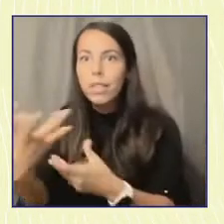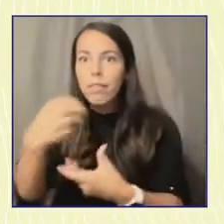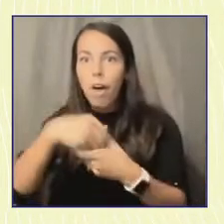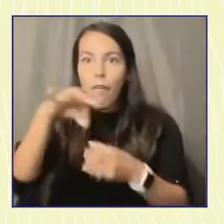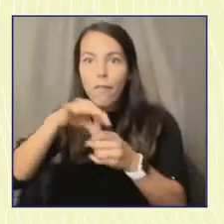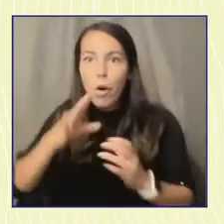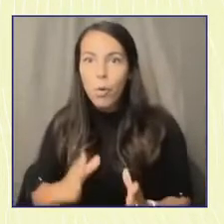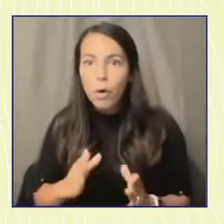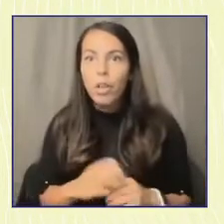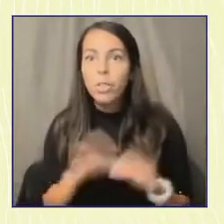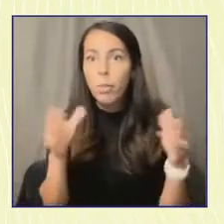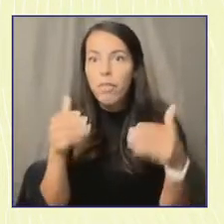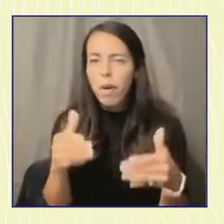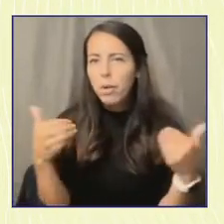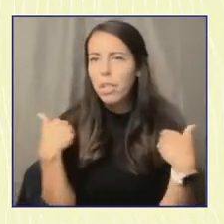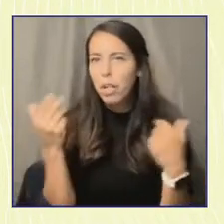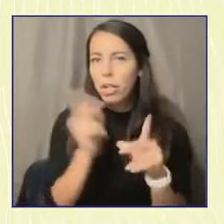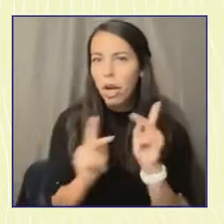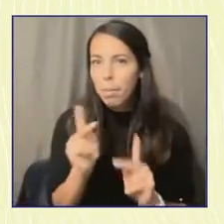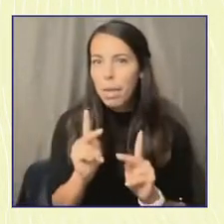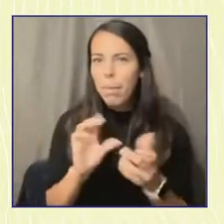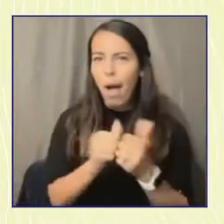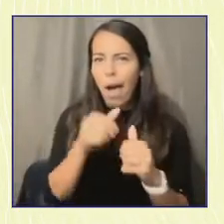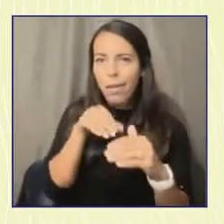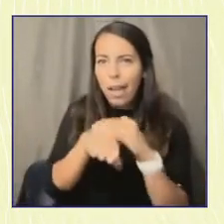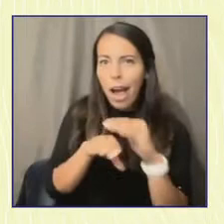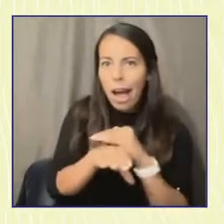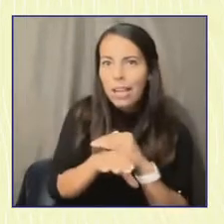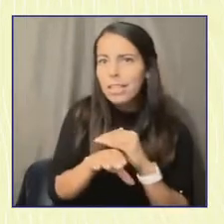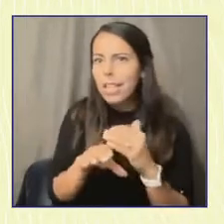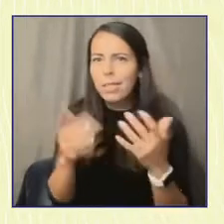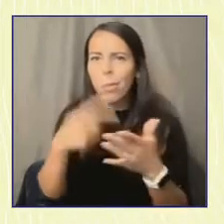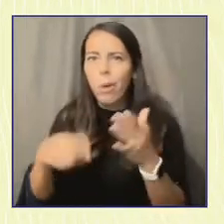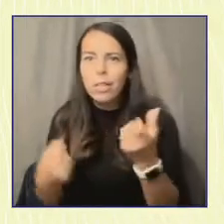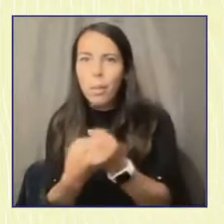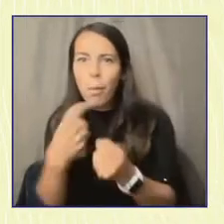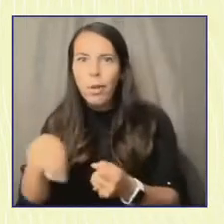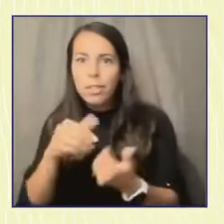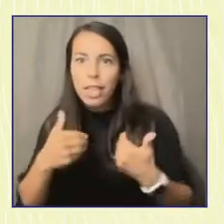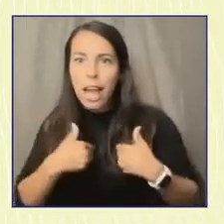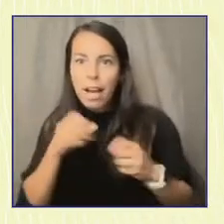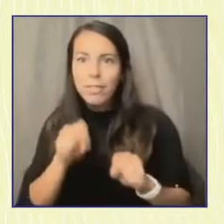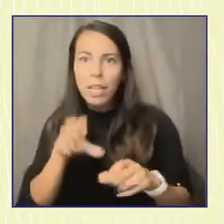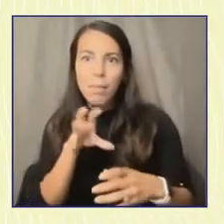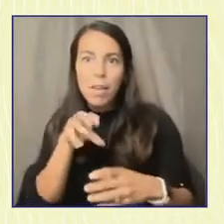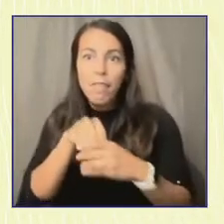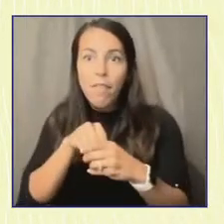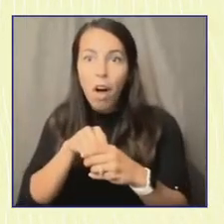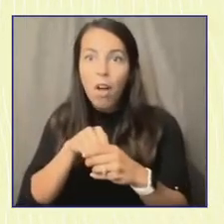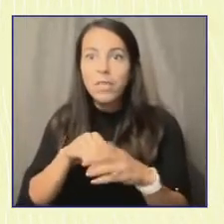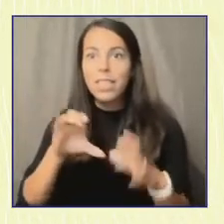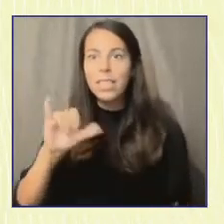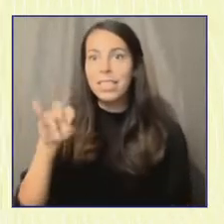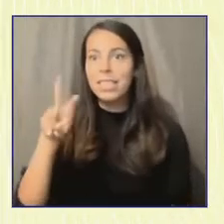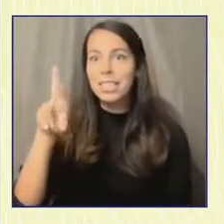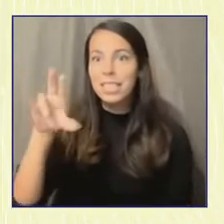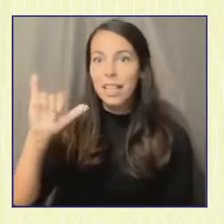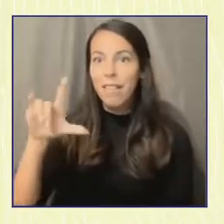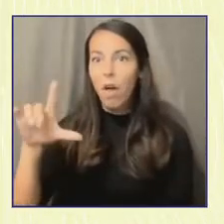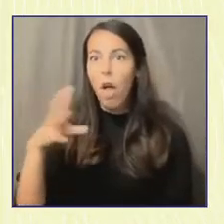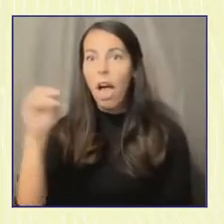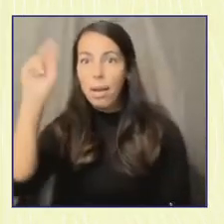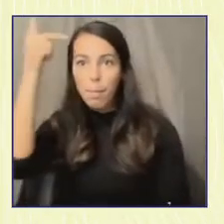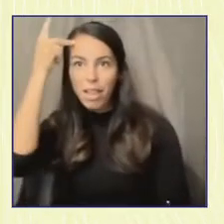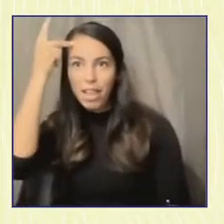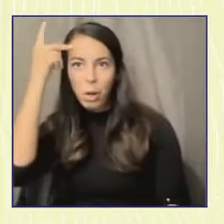in on young people's access and support for participating in civic and political life, so that all young people have the